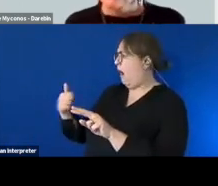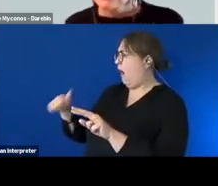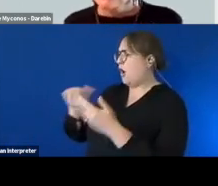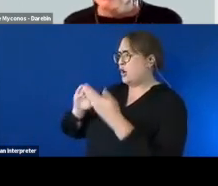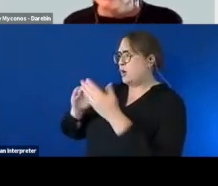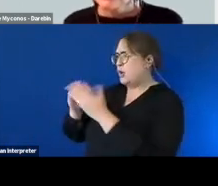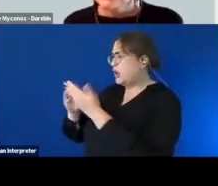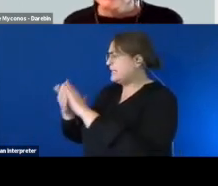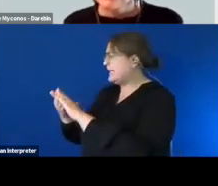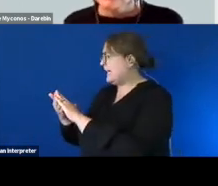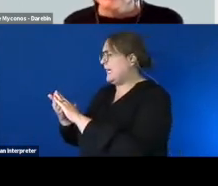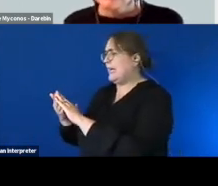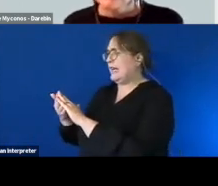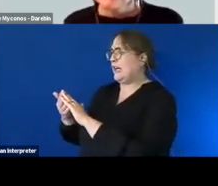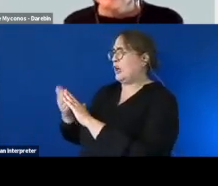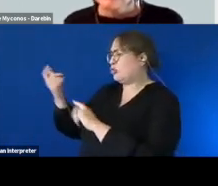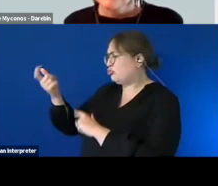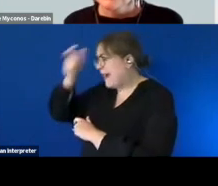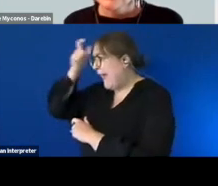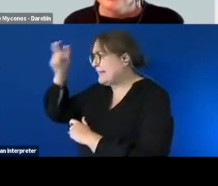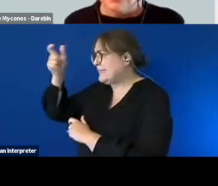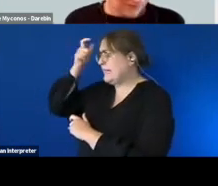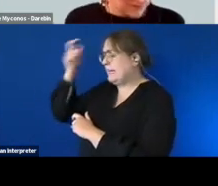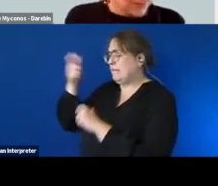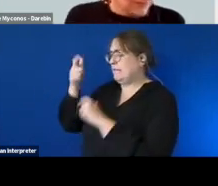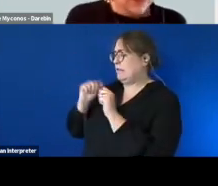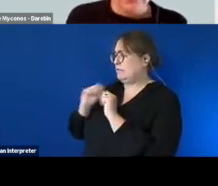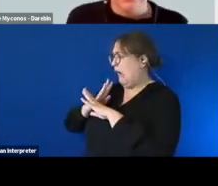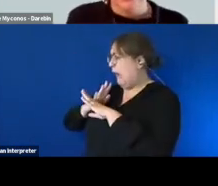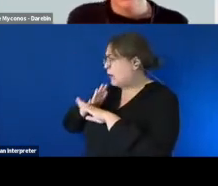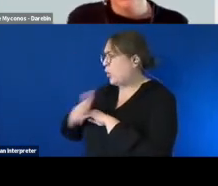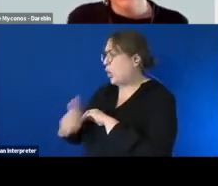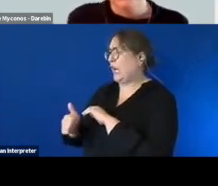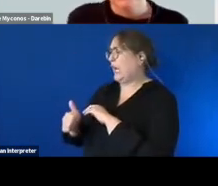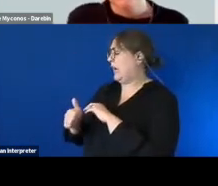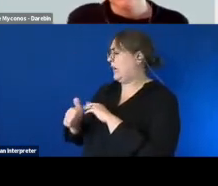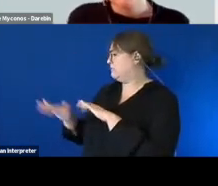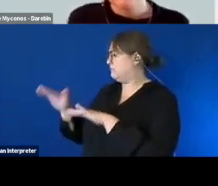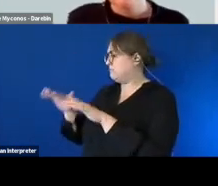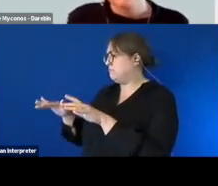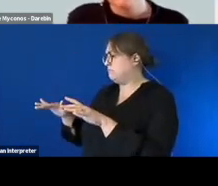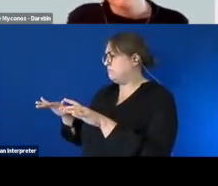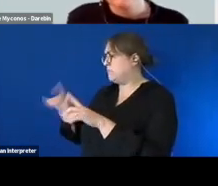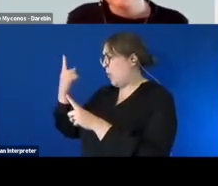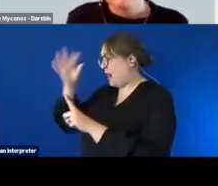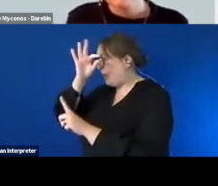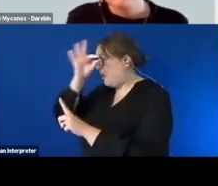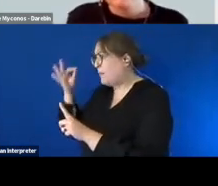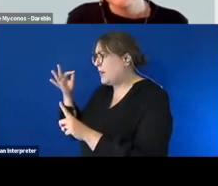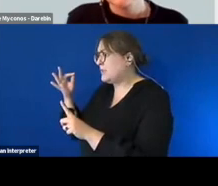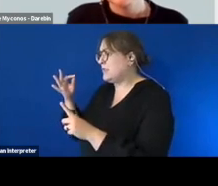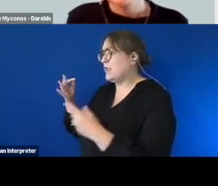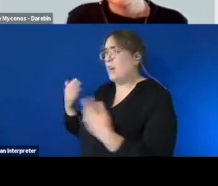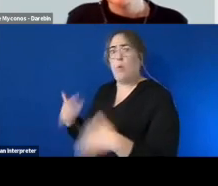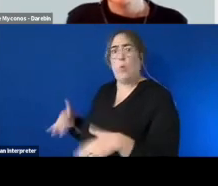who are all working hard and you know on working for the same thing i i still think